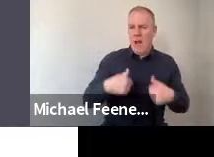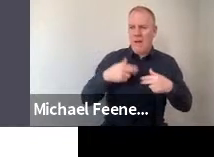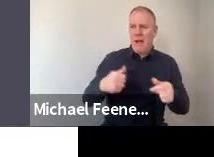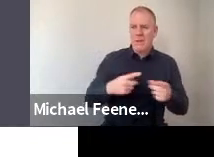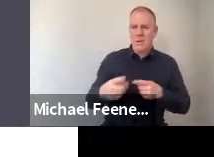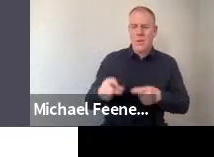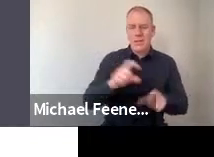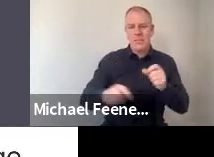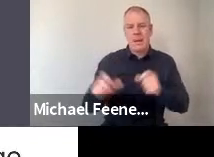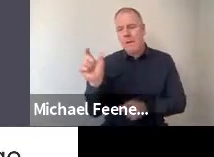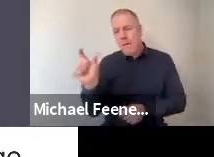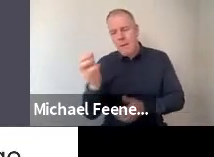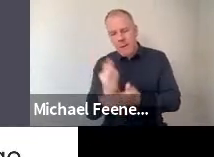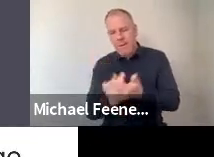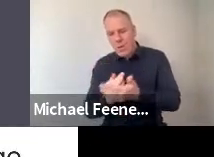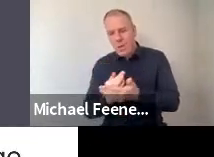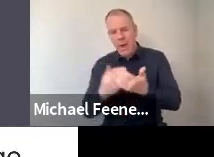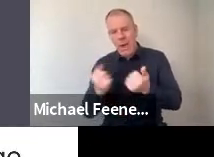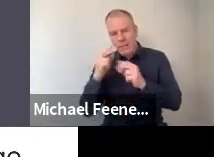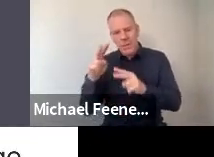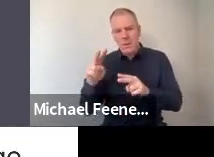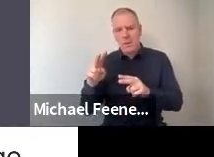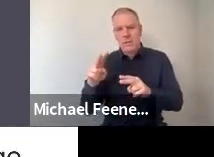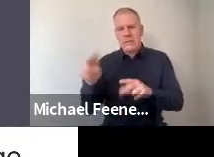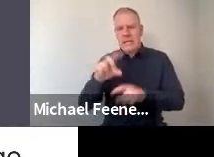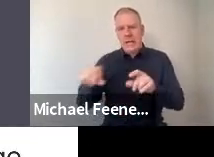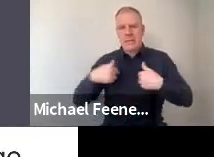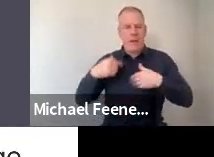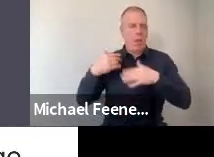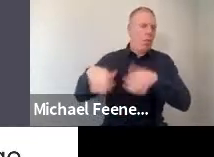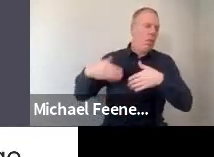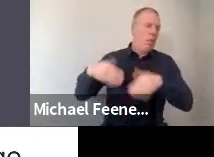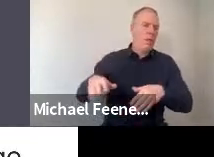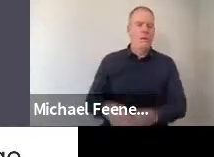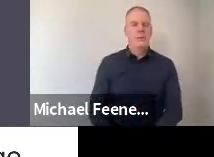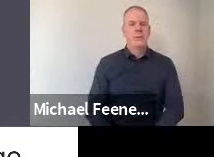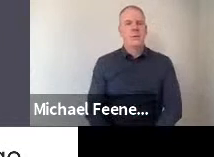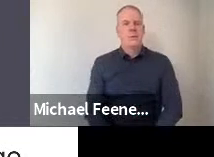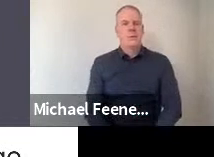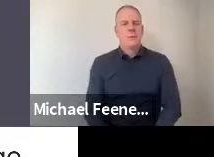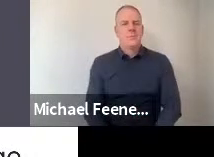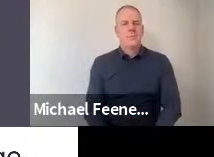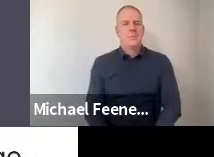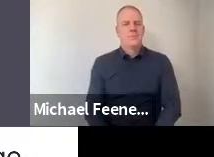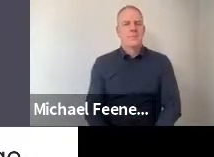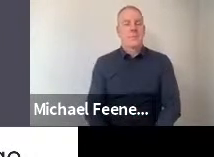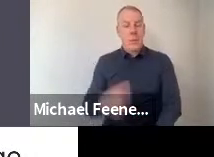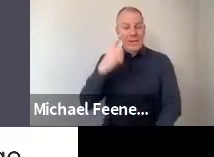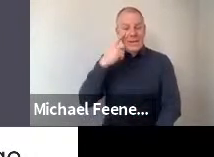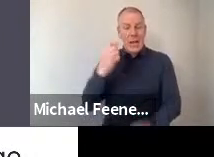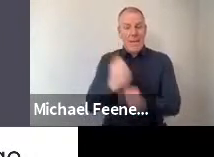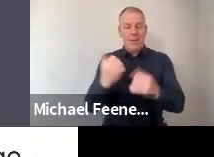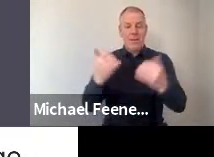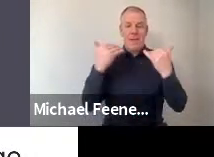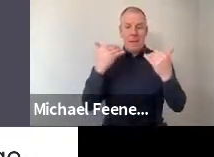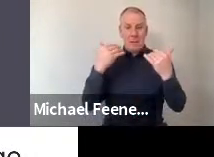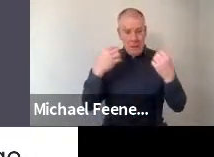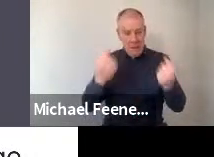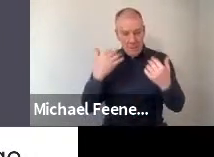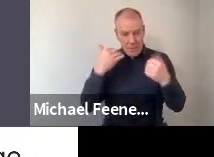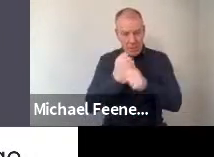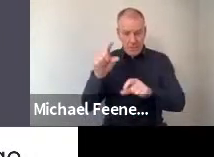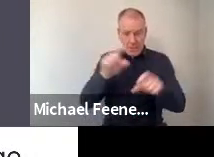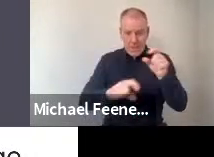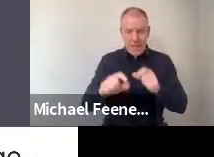substantial minority take that view. When we look at how informed people feel about science and whether